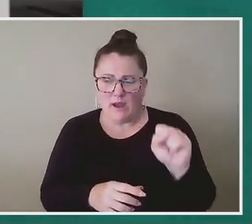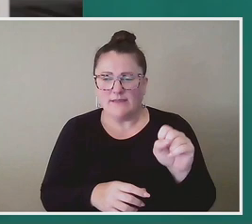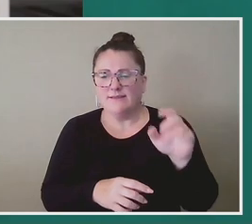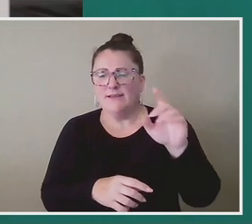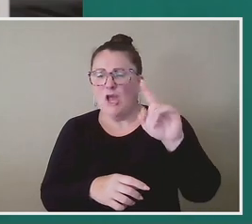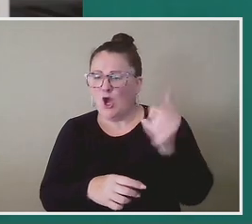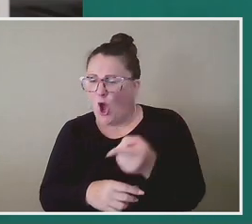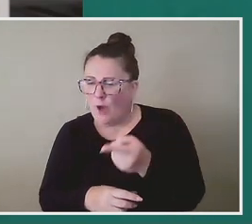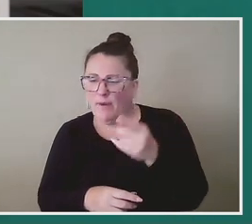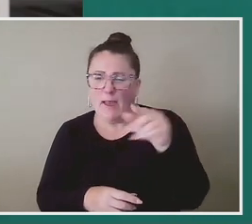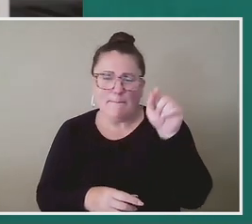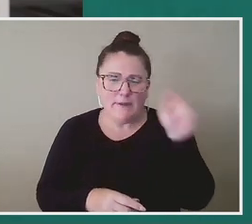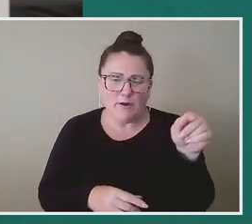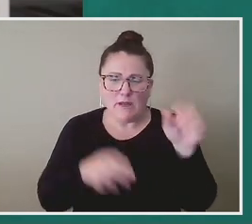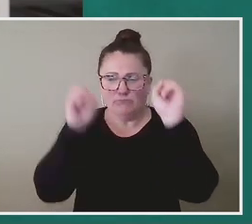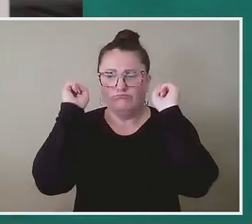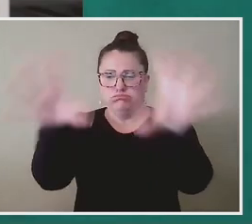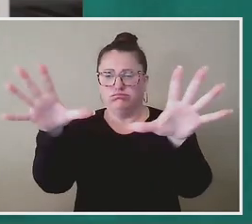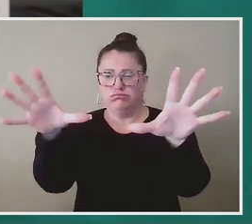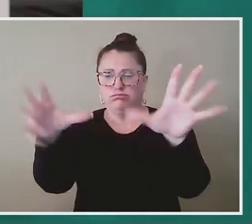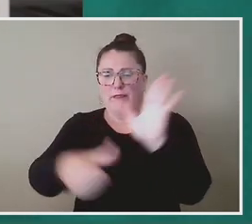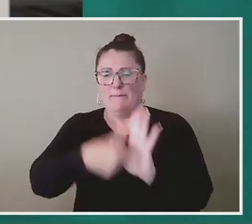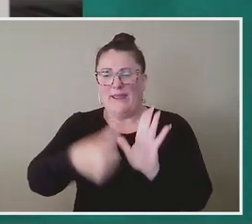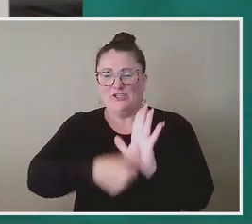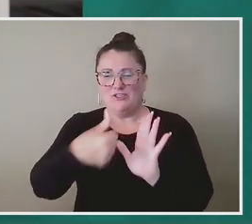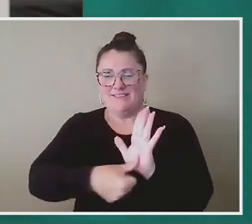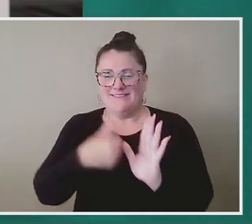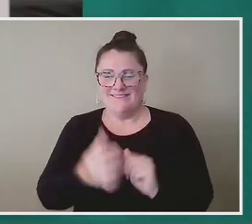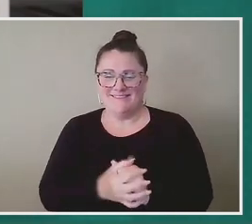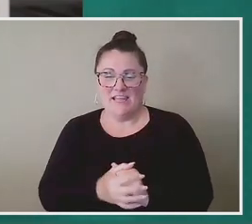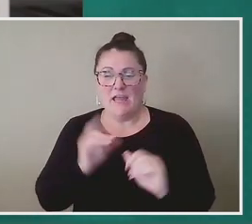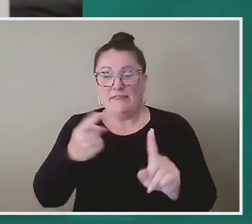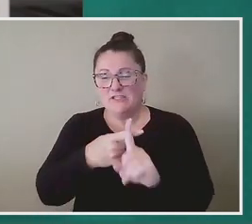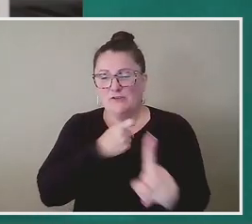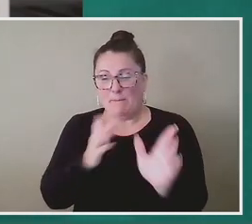and, and just throw it on the page. So this is an excerpt from the book.